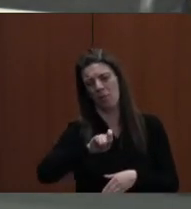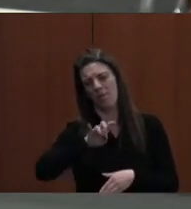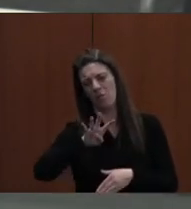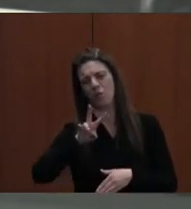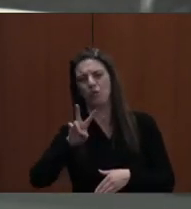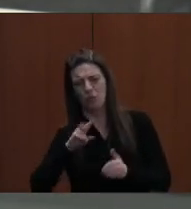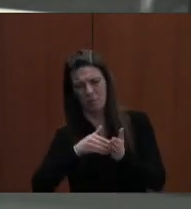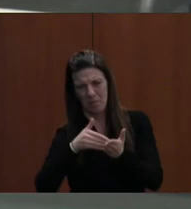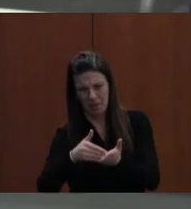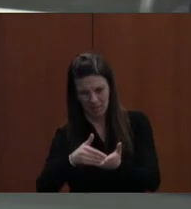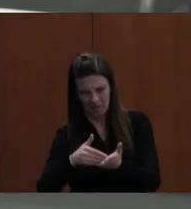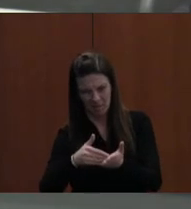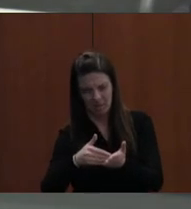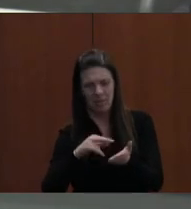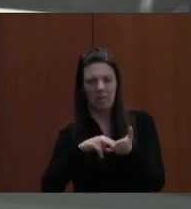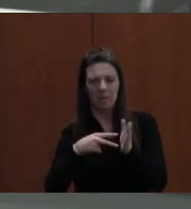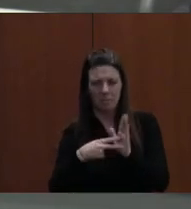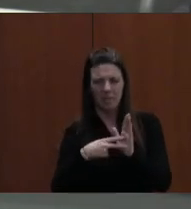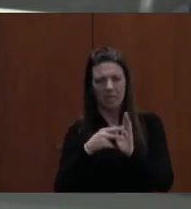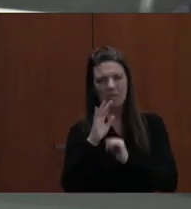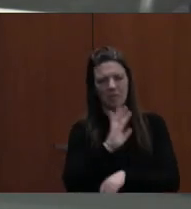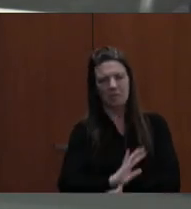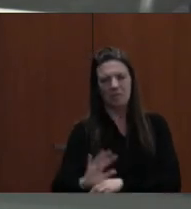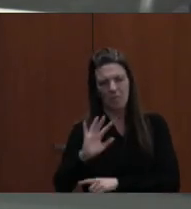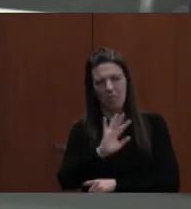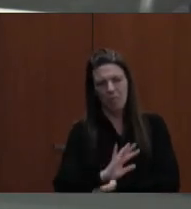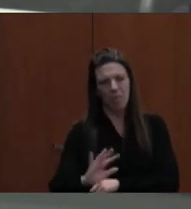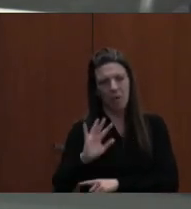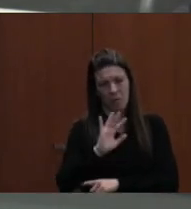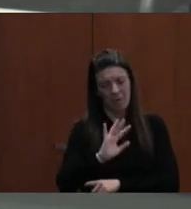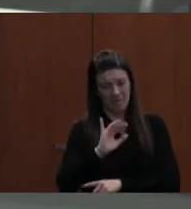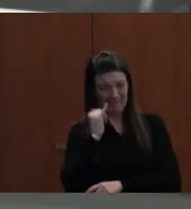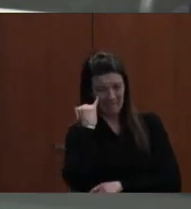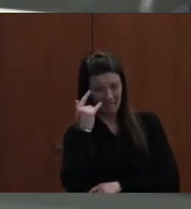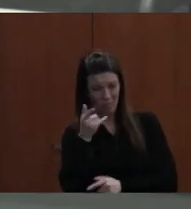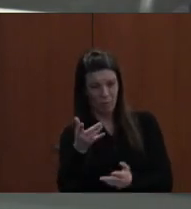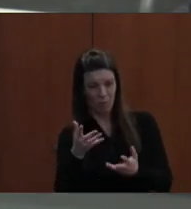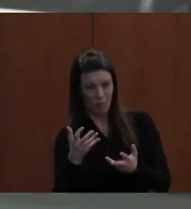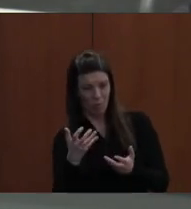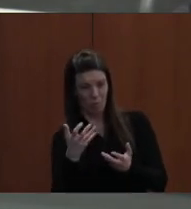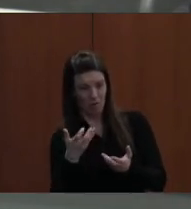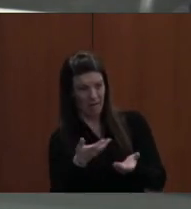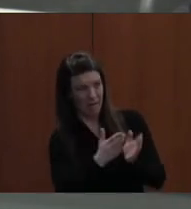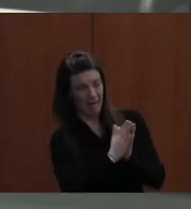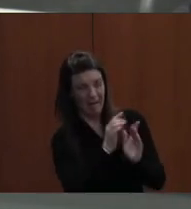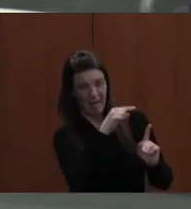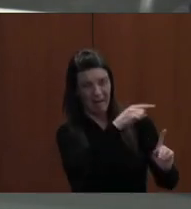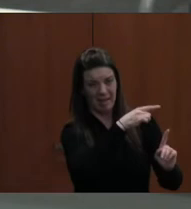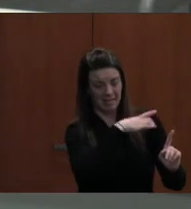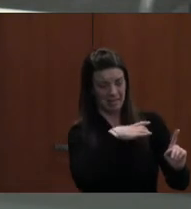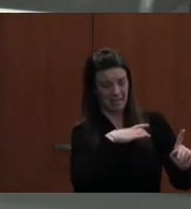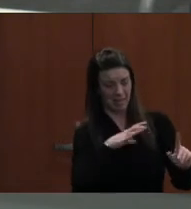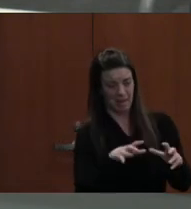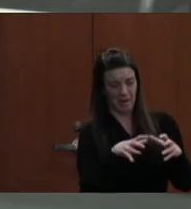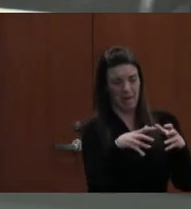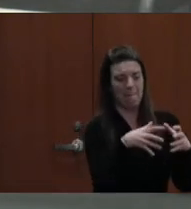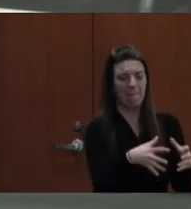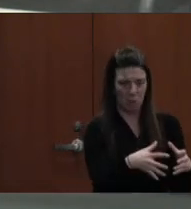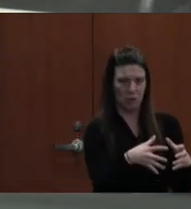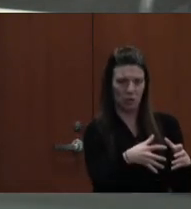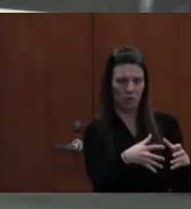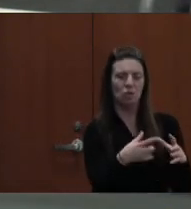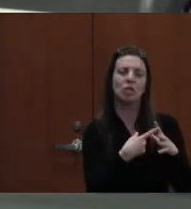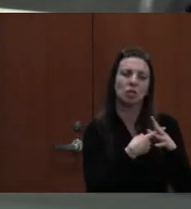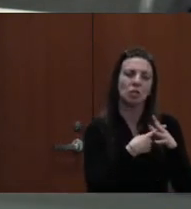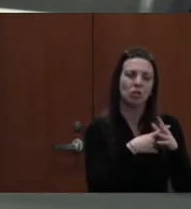BALLPARK IN TERMS OF IF THAT WAS YOUR ASK, TO ASK THE COMMISSIONERS TO ABSORB RESOURCE OFFICERS OUT OF PUBLIC SAFETY, ALLOWING THAT